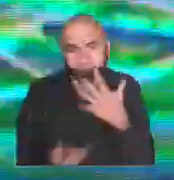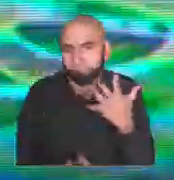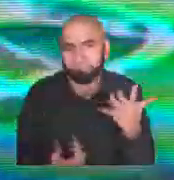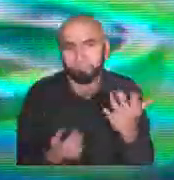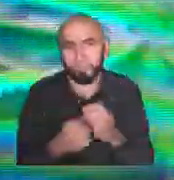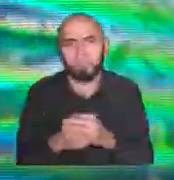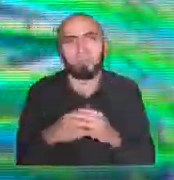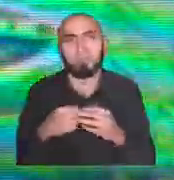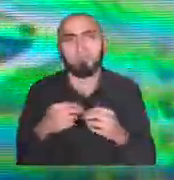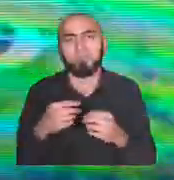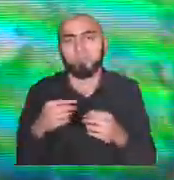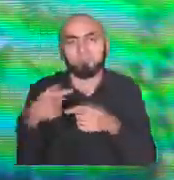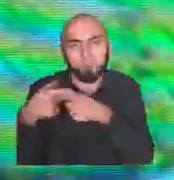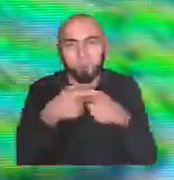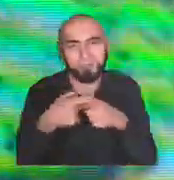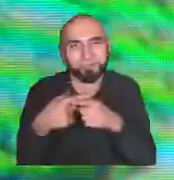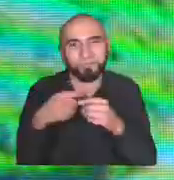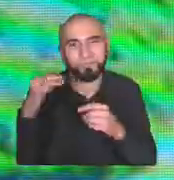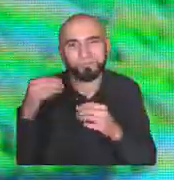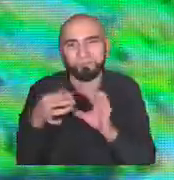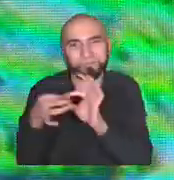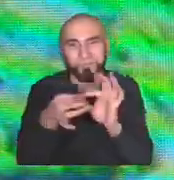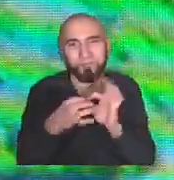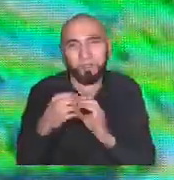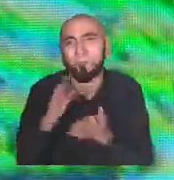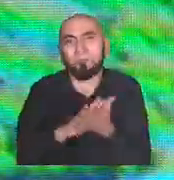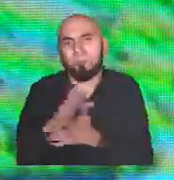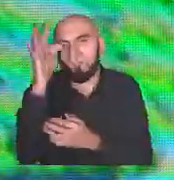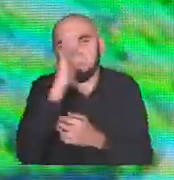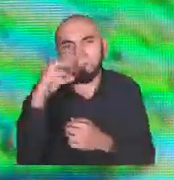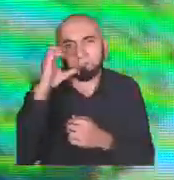Maybe we should treat it like electricity.